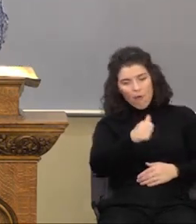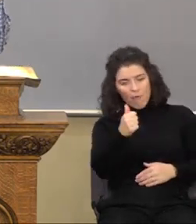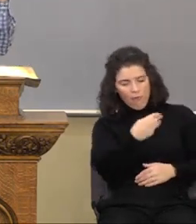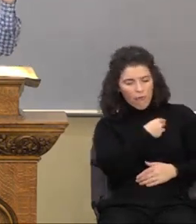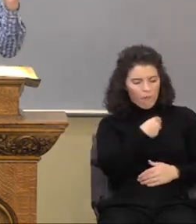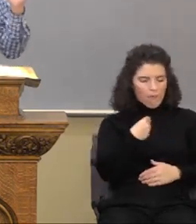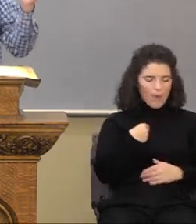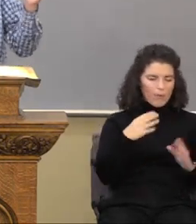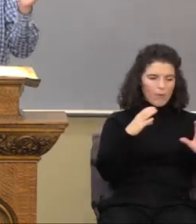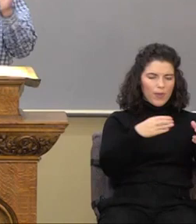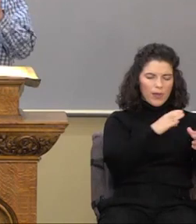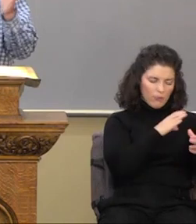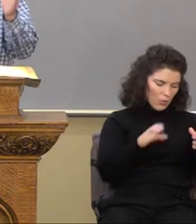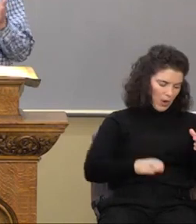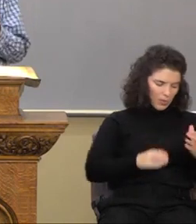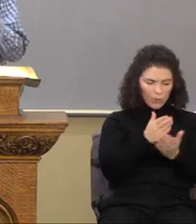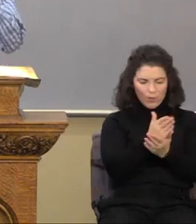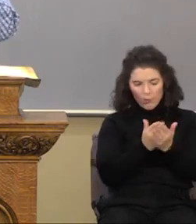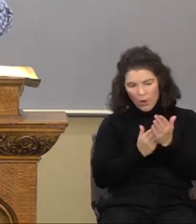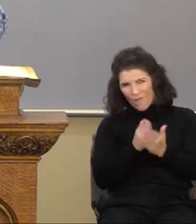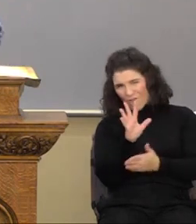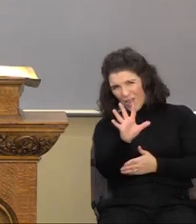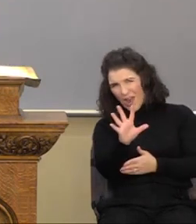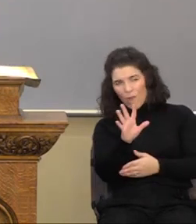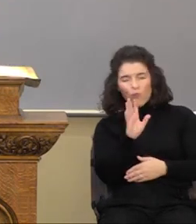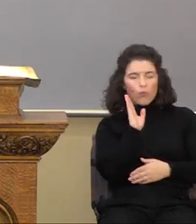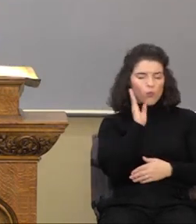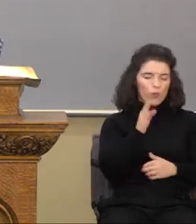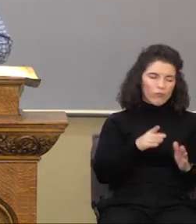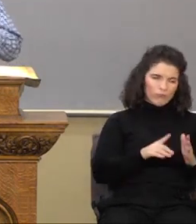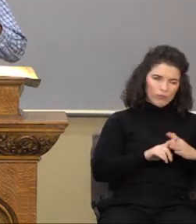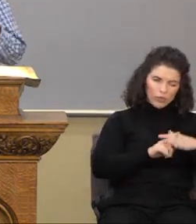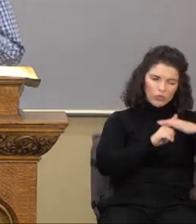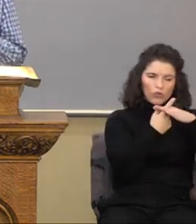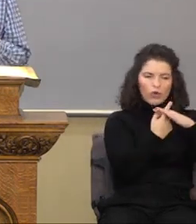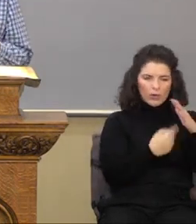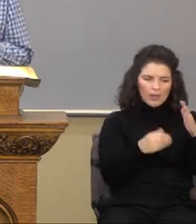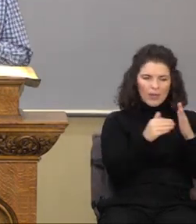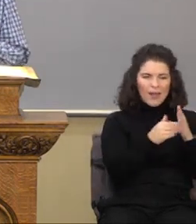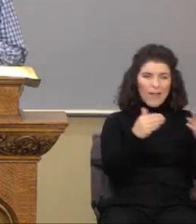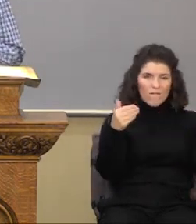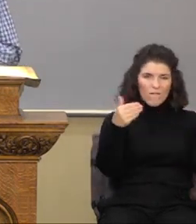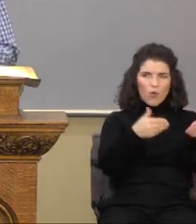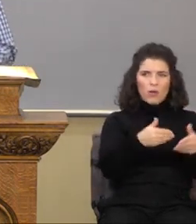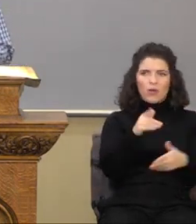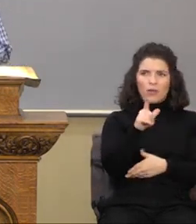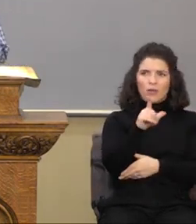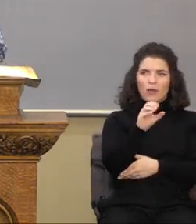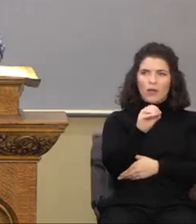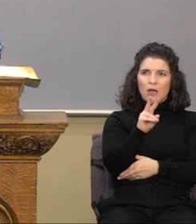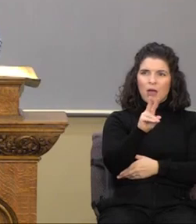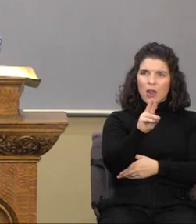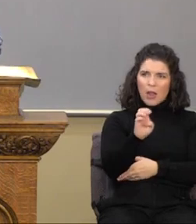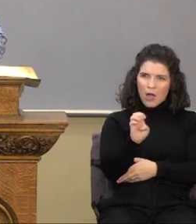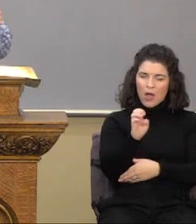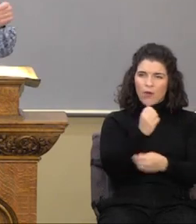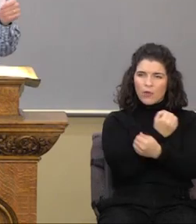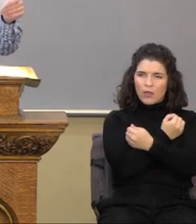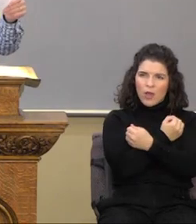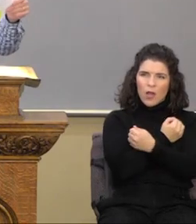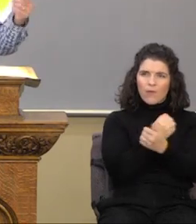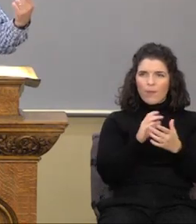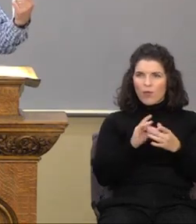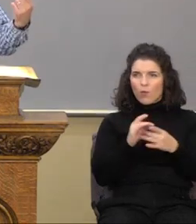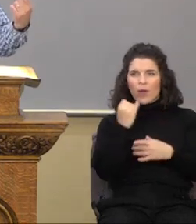now part five. We're going to pick it up here and focus on love. But by the way, if you do not have the